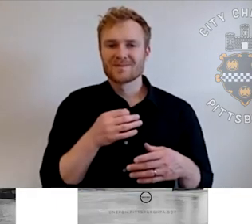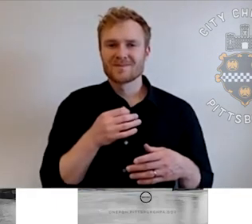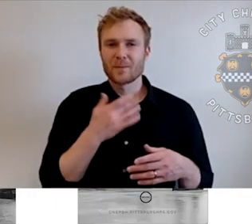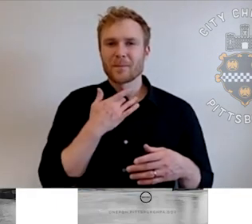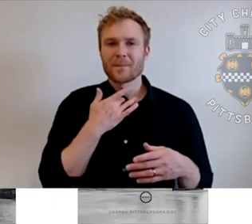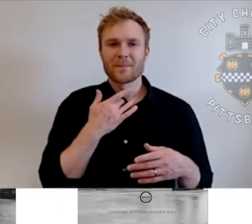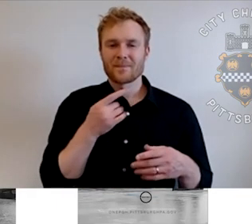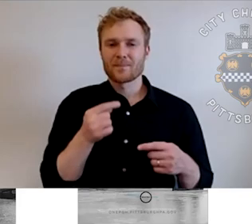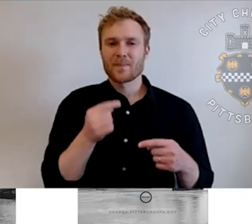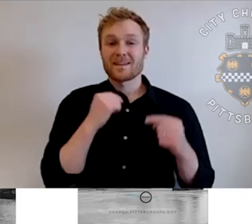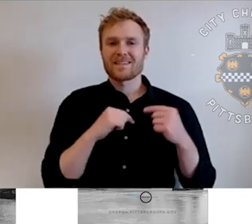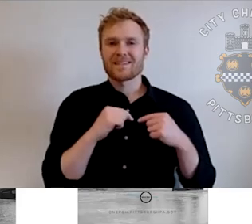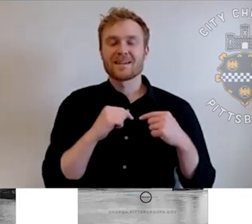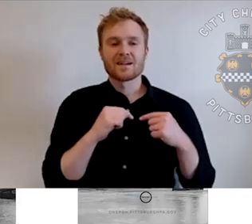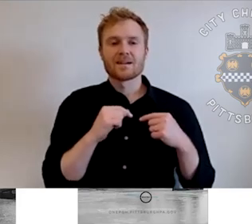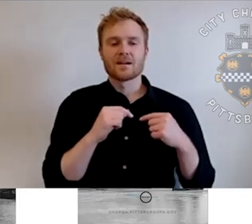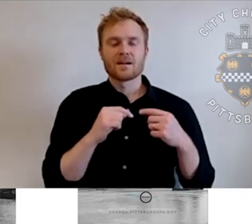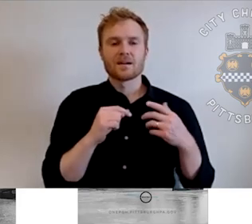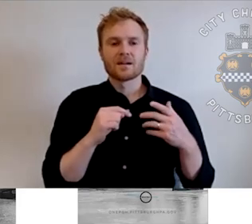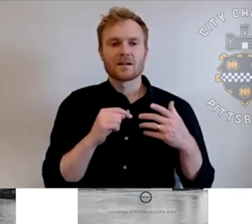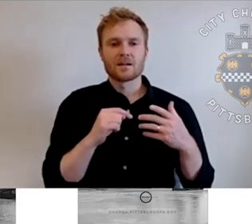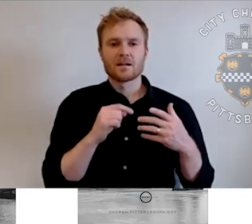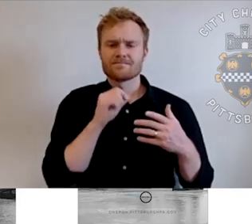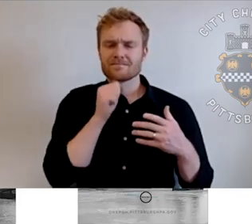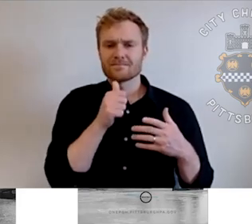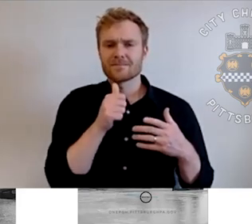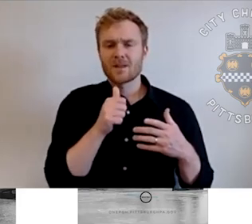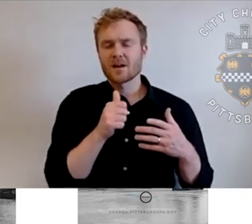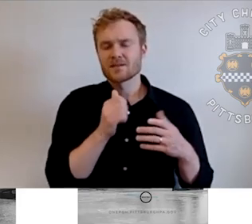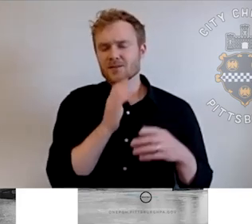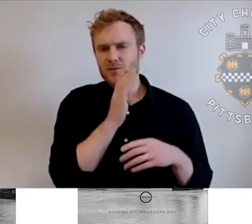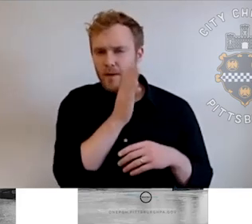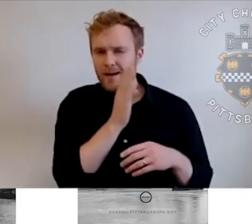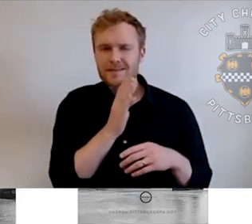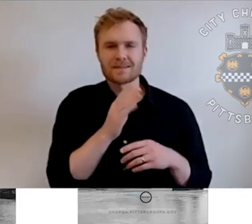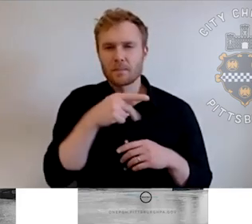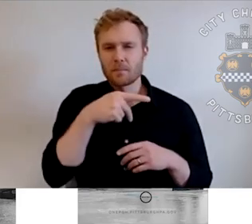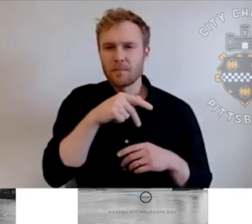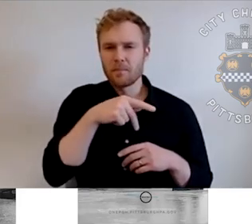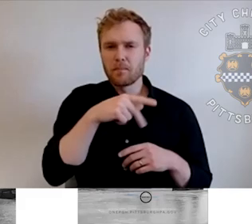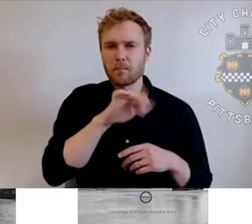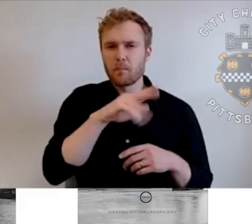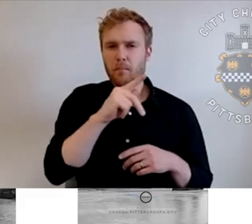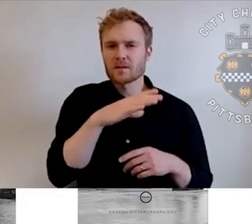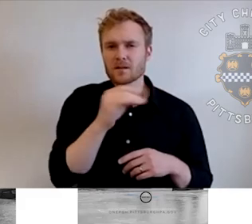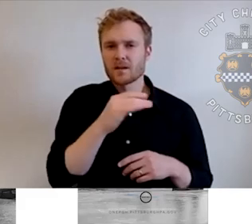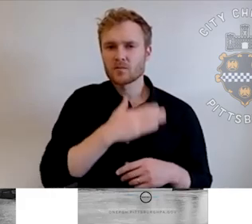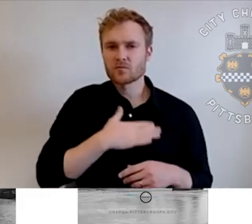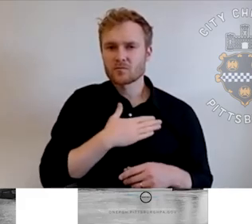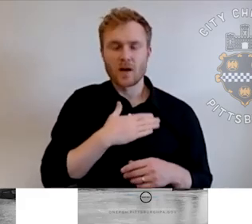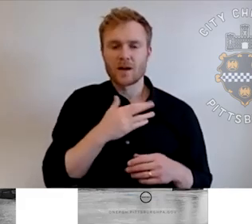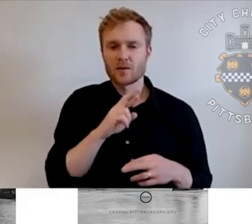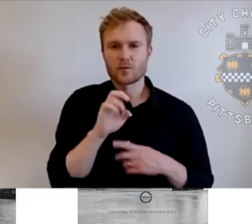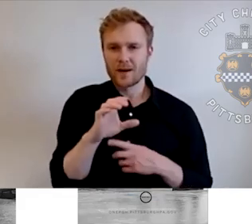back one. These are not as directly parks and rec related, but I just wanted to point out that, um, some of the other planning